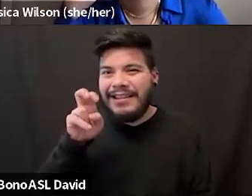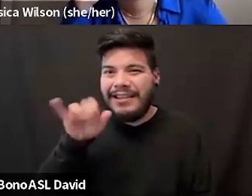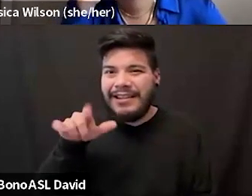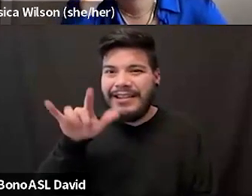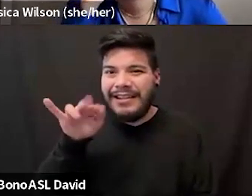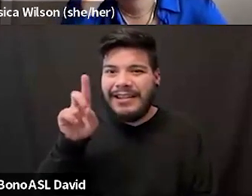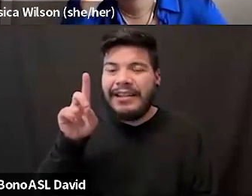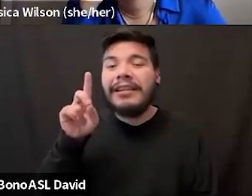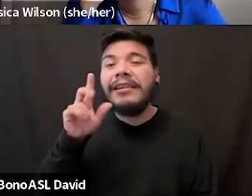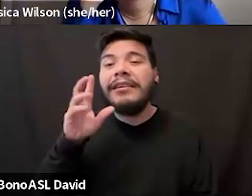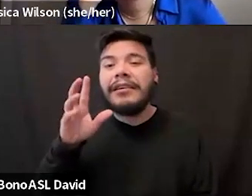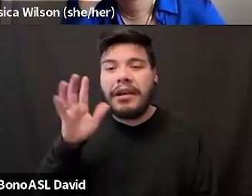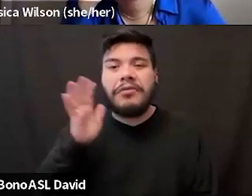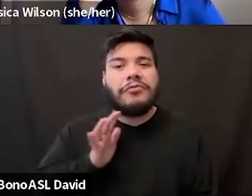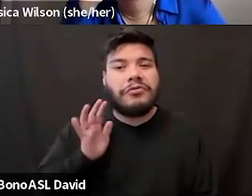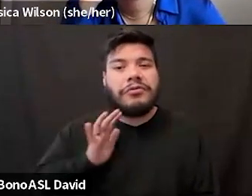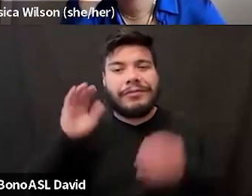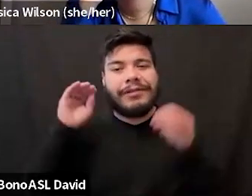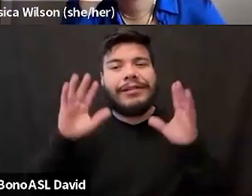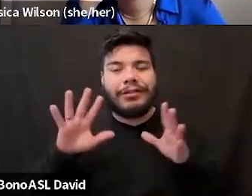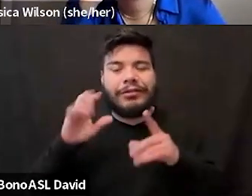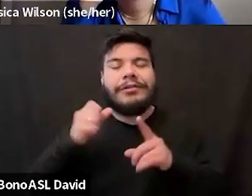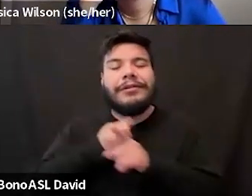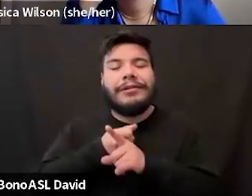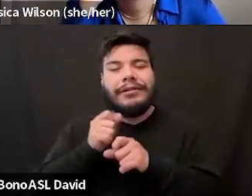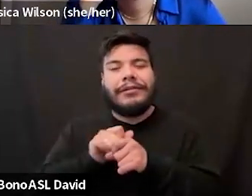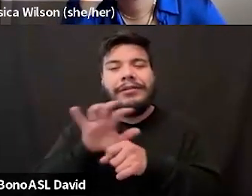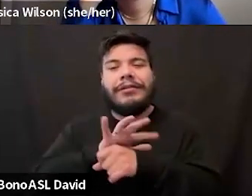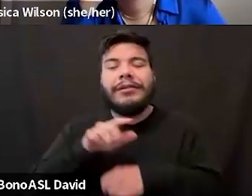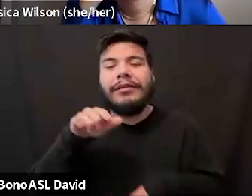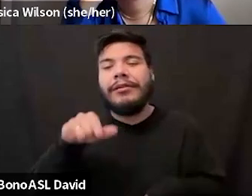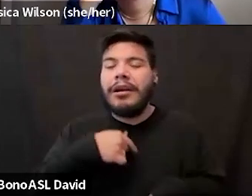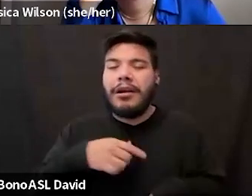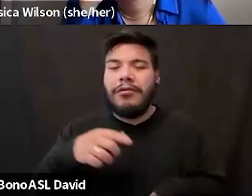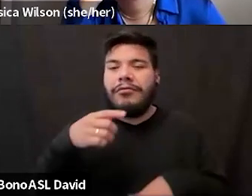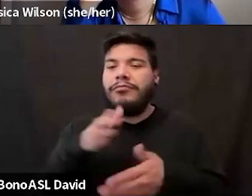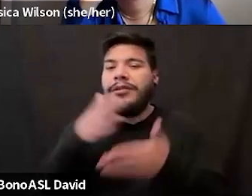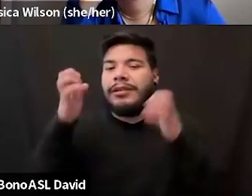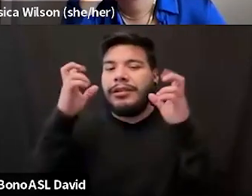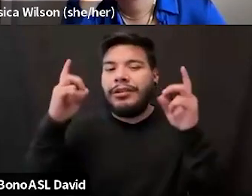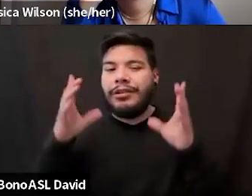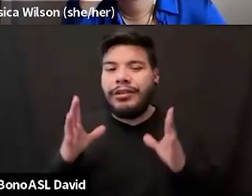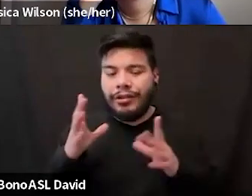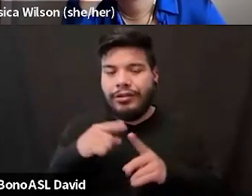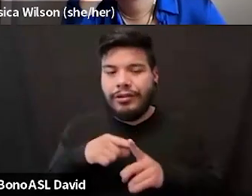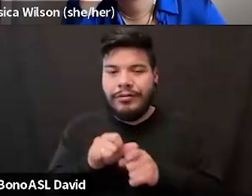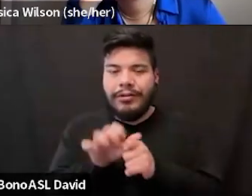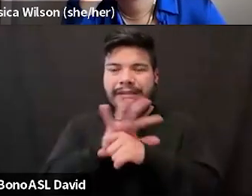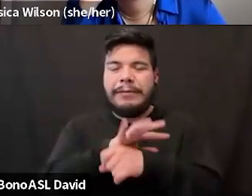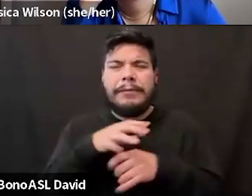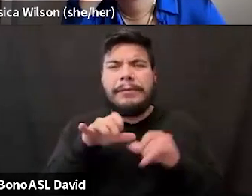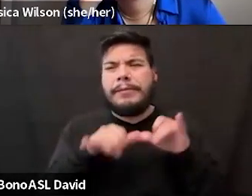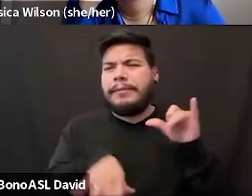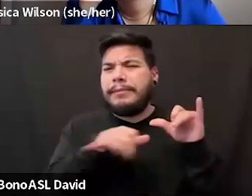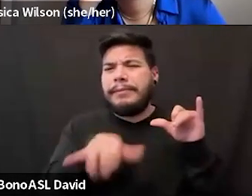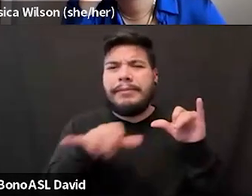I used to also be a teacher until the pandemic happened. was a music educator, and then the pandemic happened, and I realized that I stood too long, and I didn't